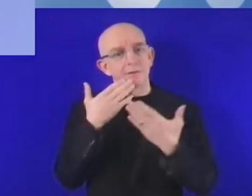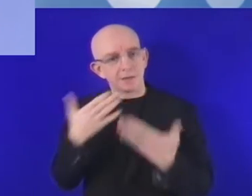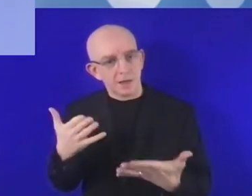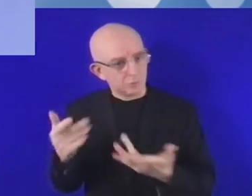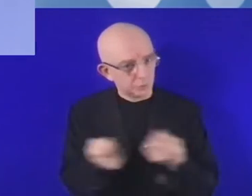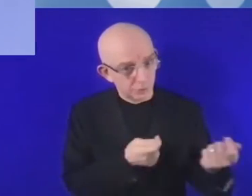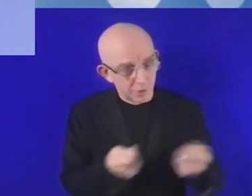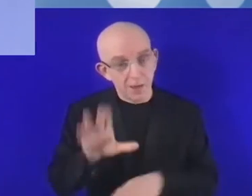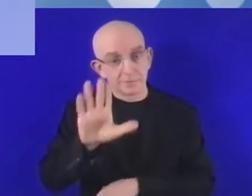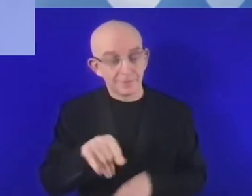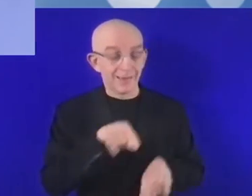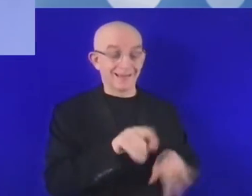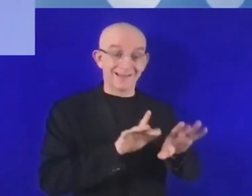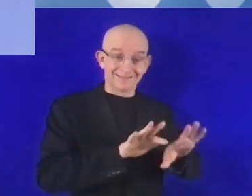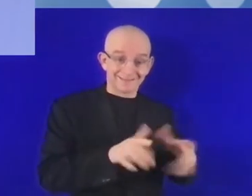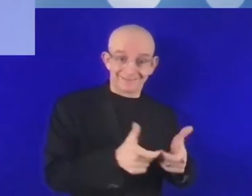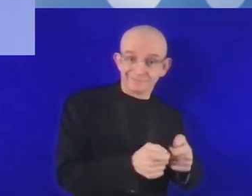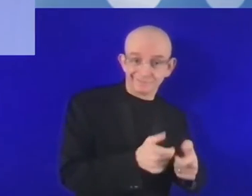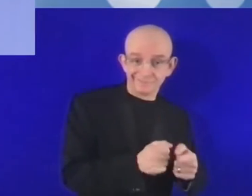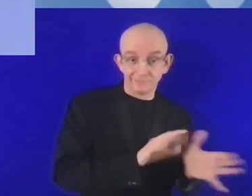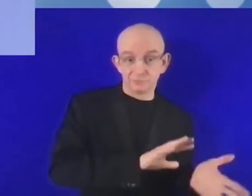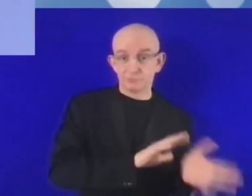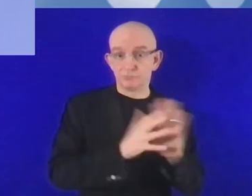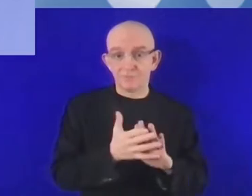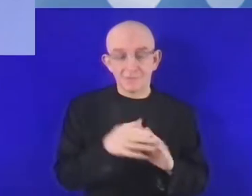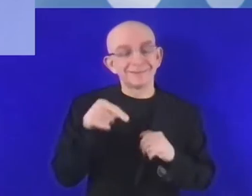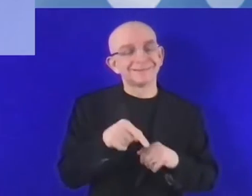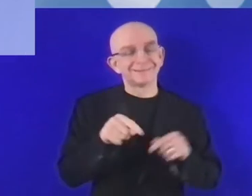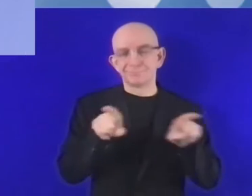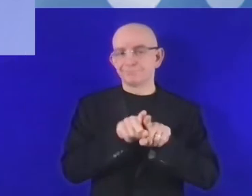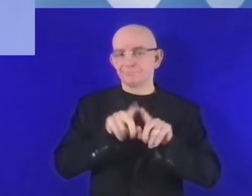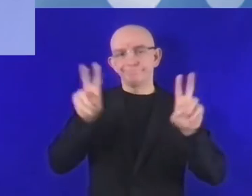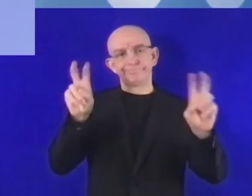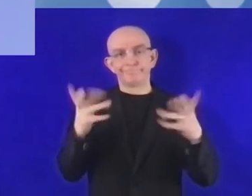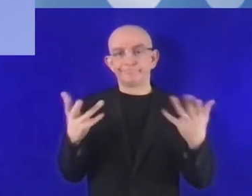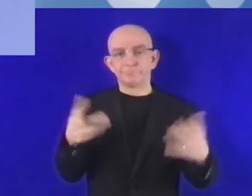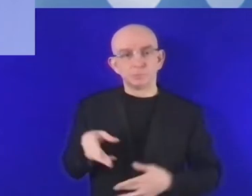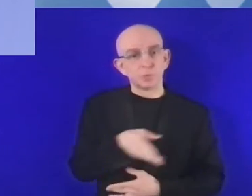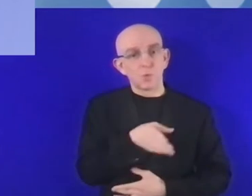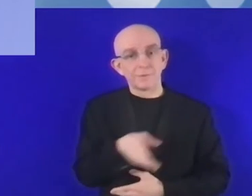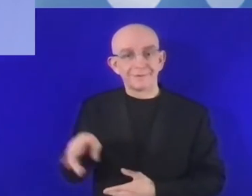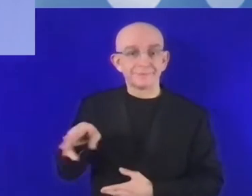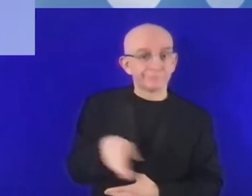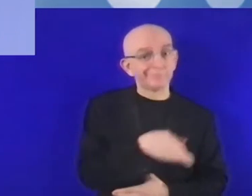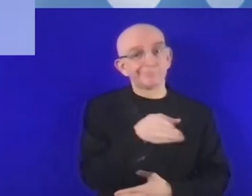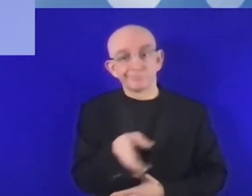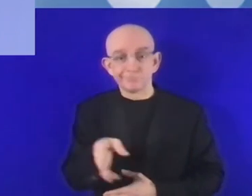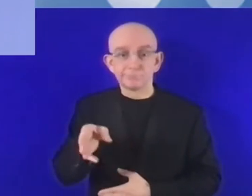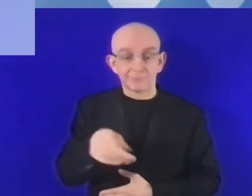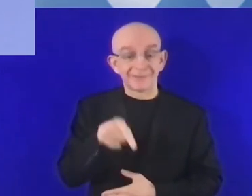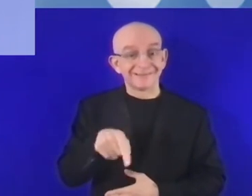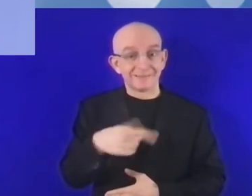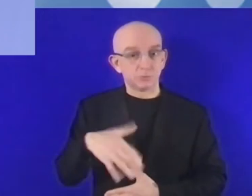fast, and requires multi-stakeholder involvement. So any effort should